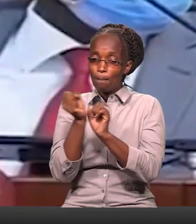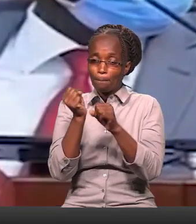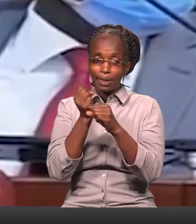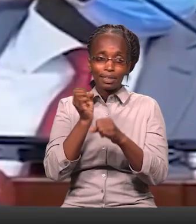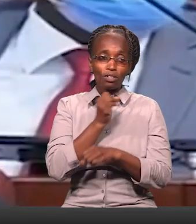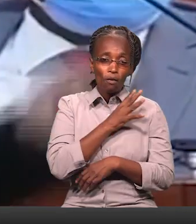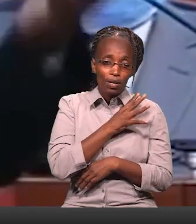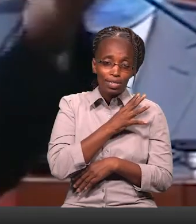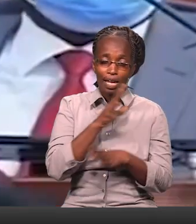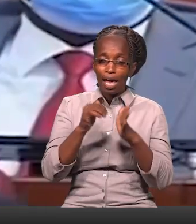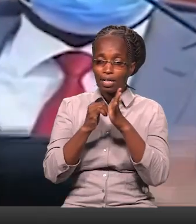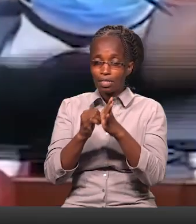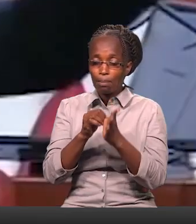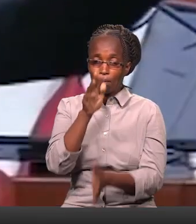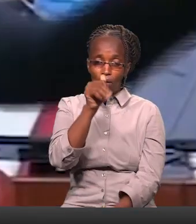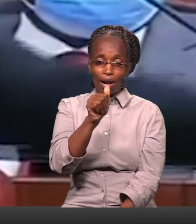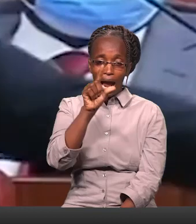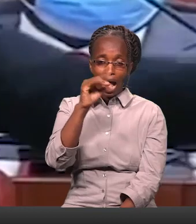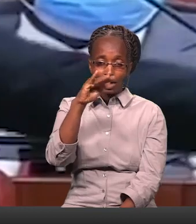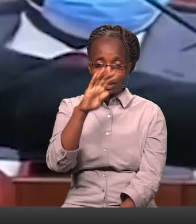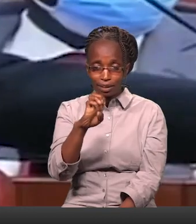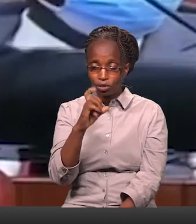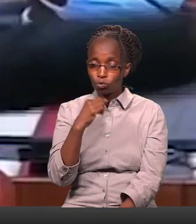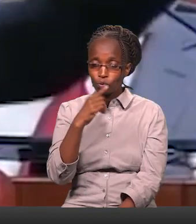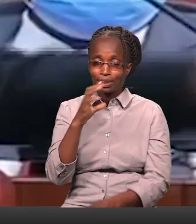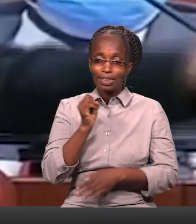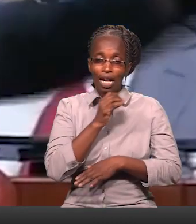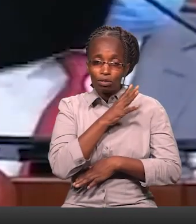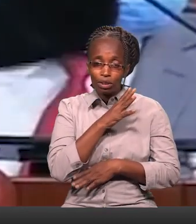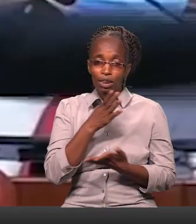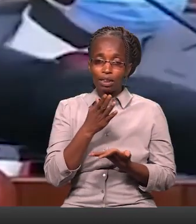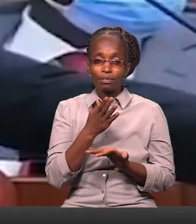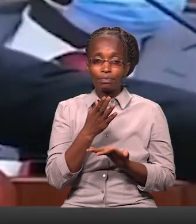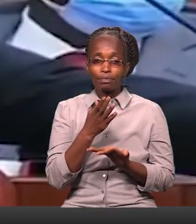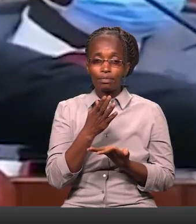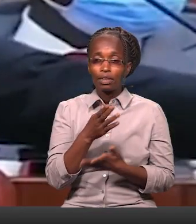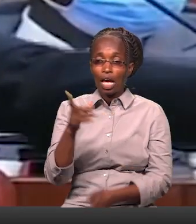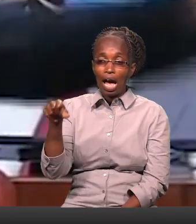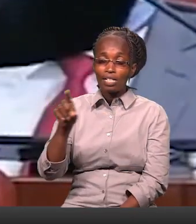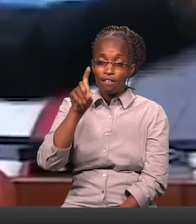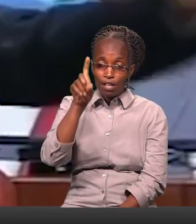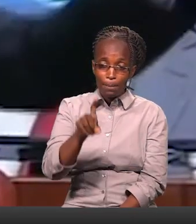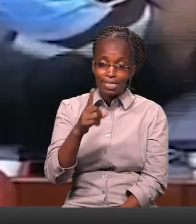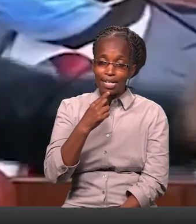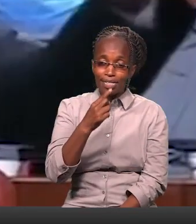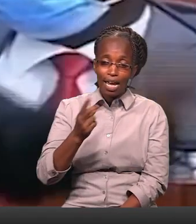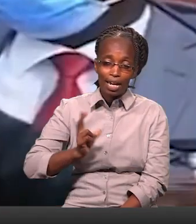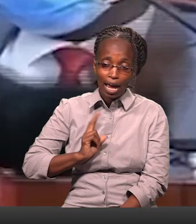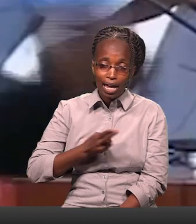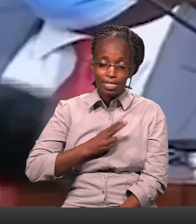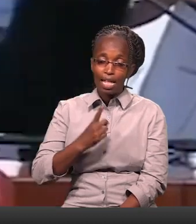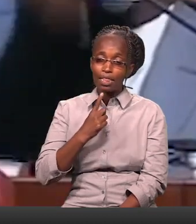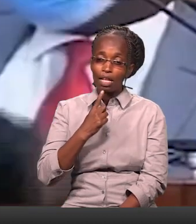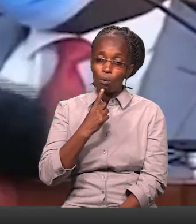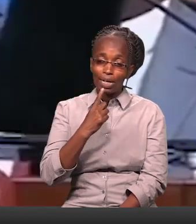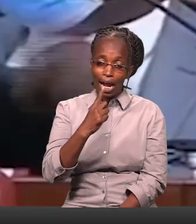instead of shouting like Alice Wahoma is shouting as if she's in a marketplace Alice Wahoma should tell us where there